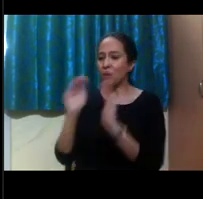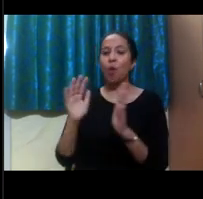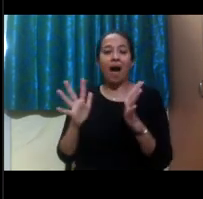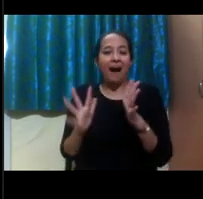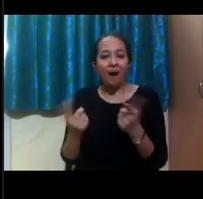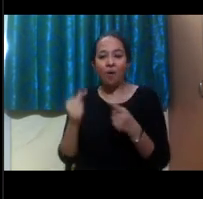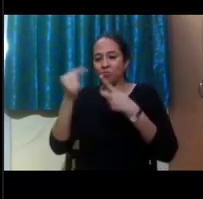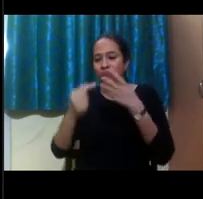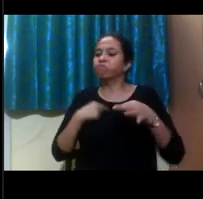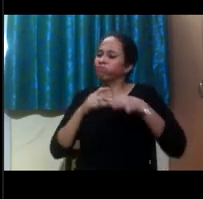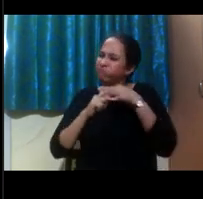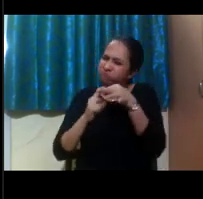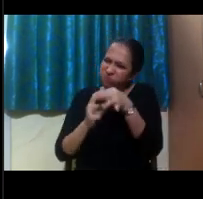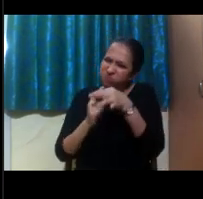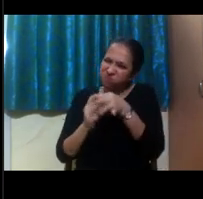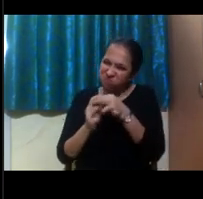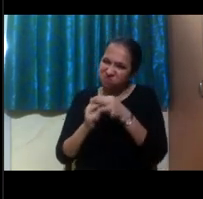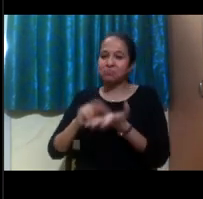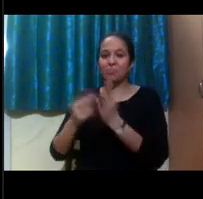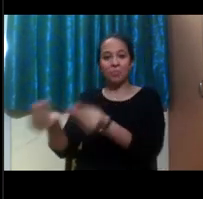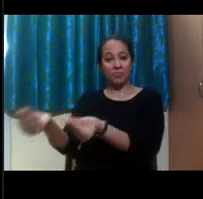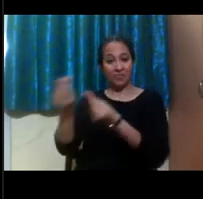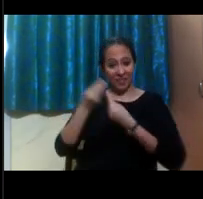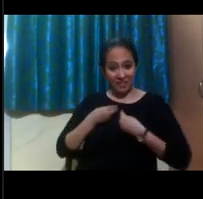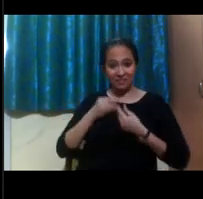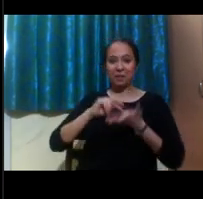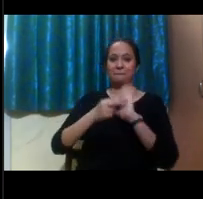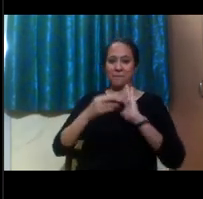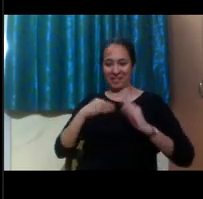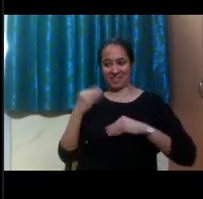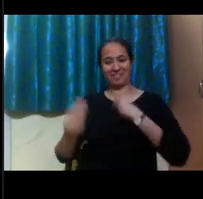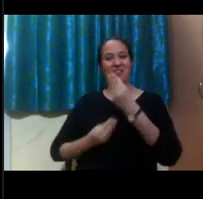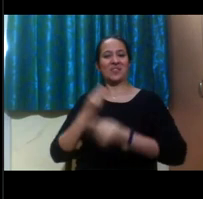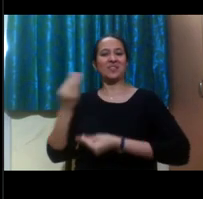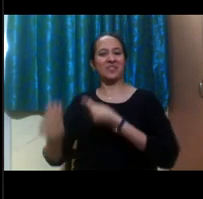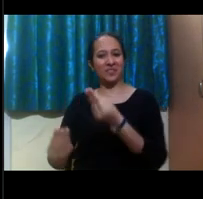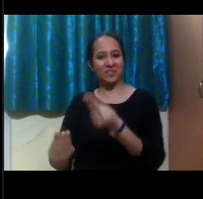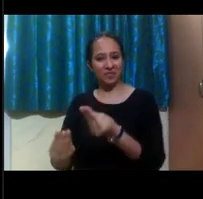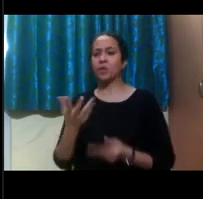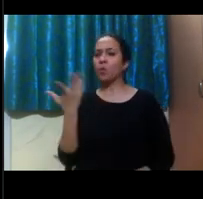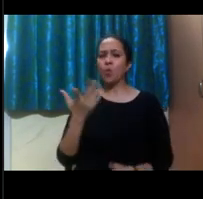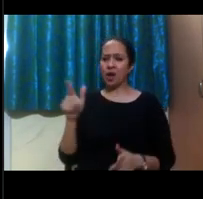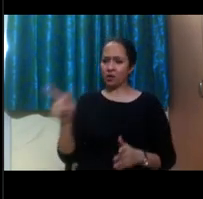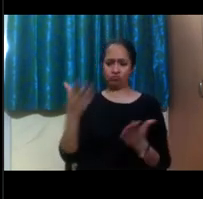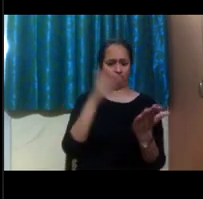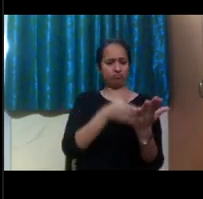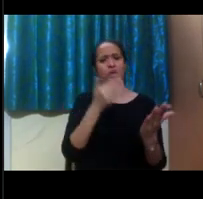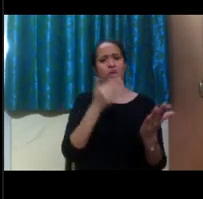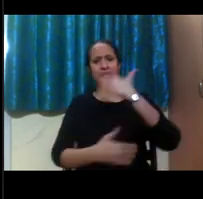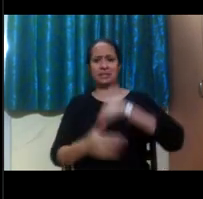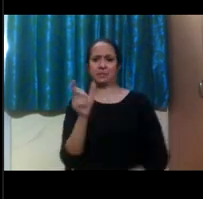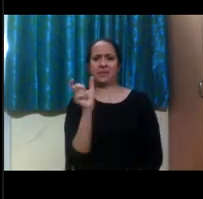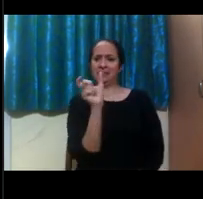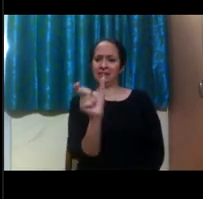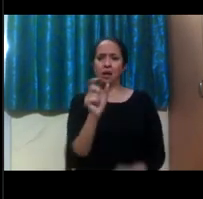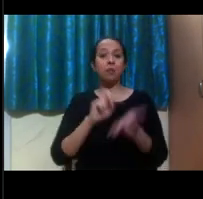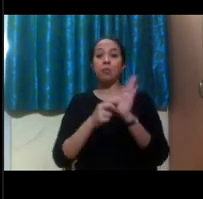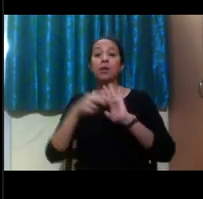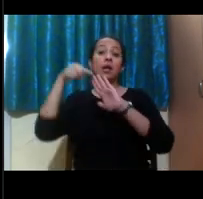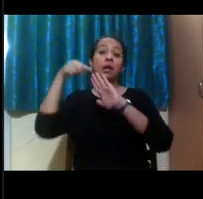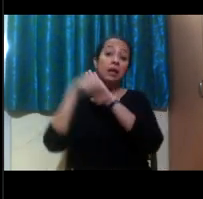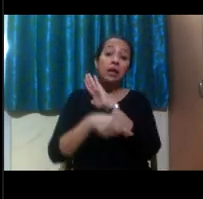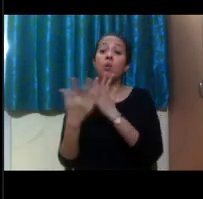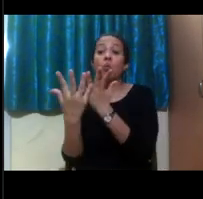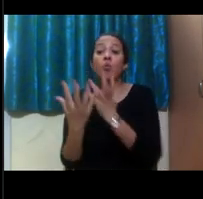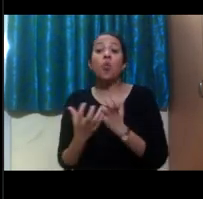environment related to your disability affects you. Because sometimes it's not so much your diagnosis, it's more the fact of the environment that we've created that's creating